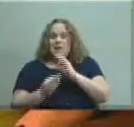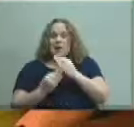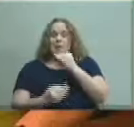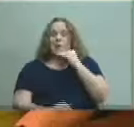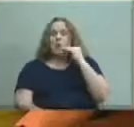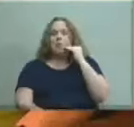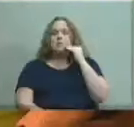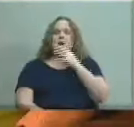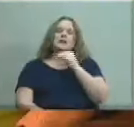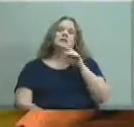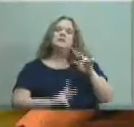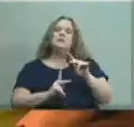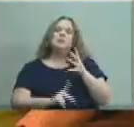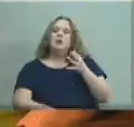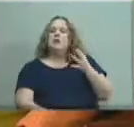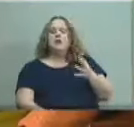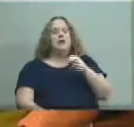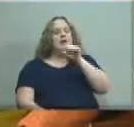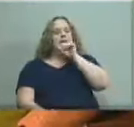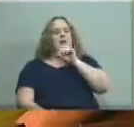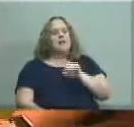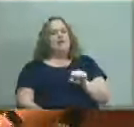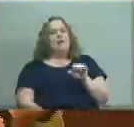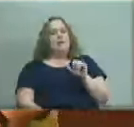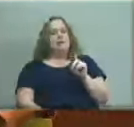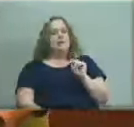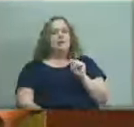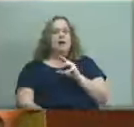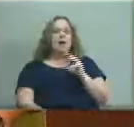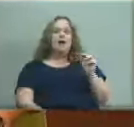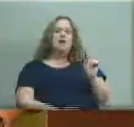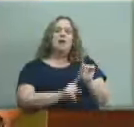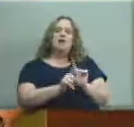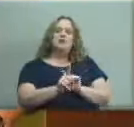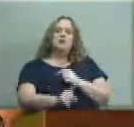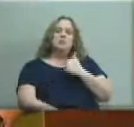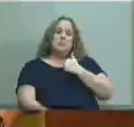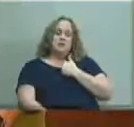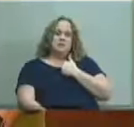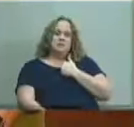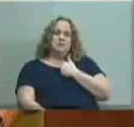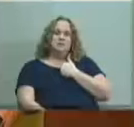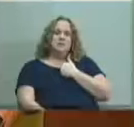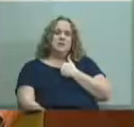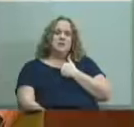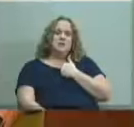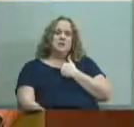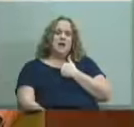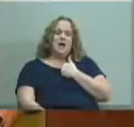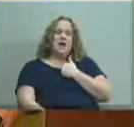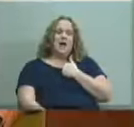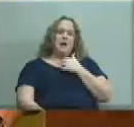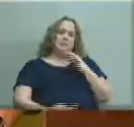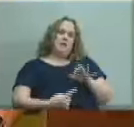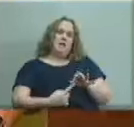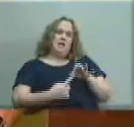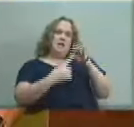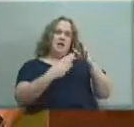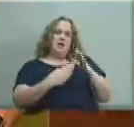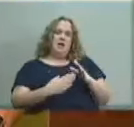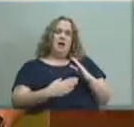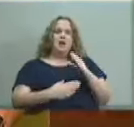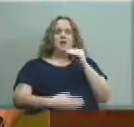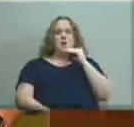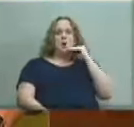people that are there they love it I'm also a resident elected member of the homeowners